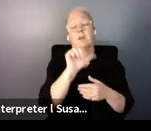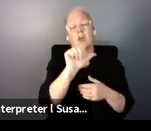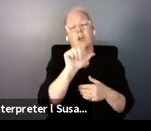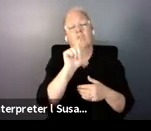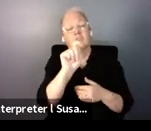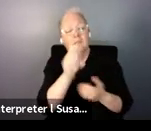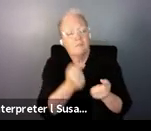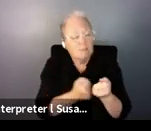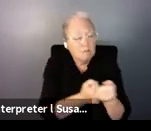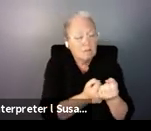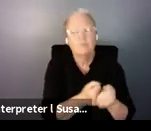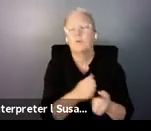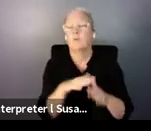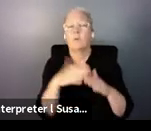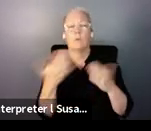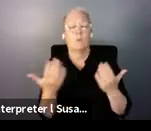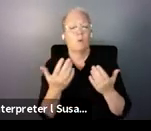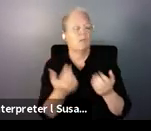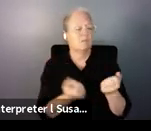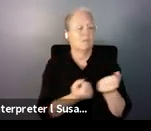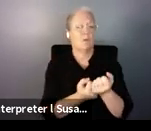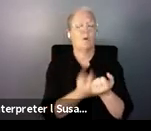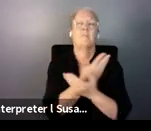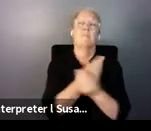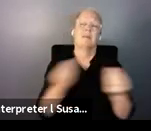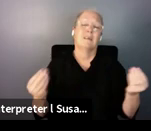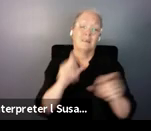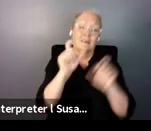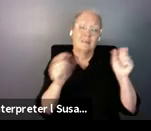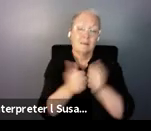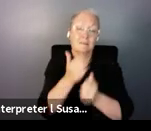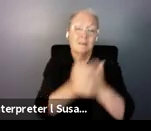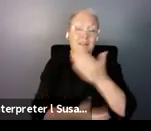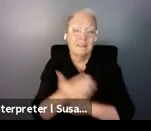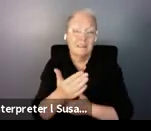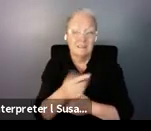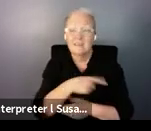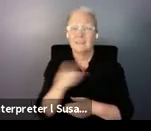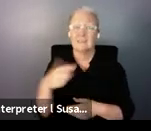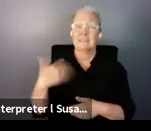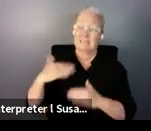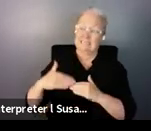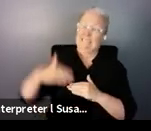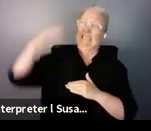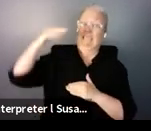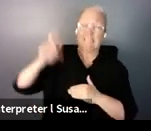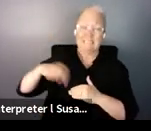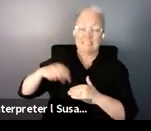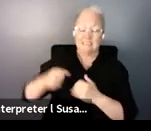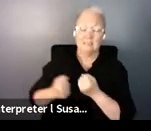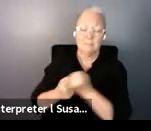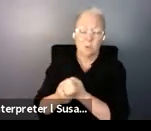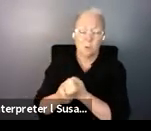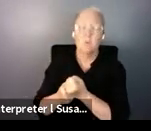support for many persons with disabilities, especially those with support needs is a very significant possible